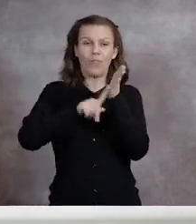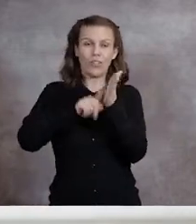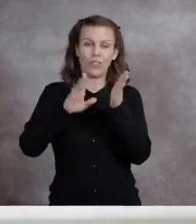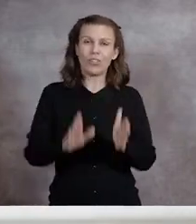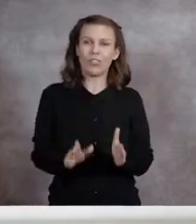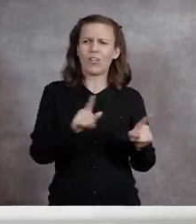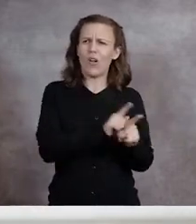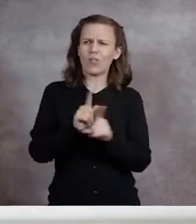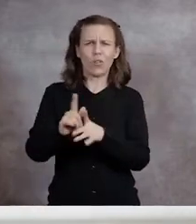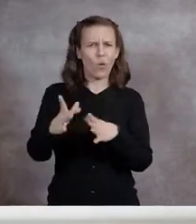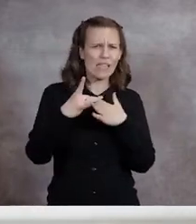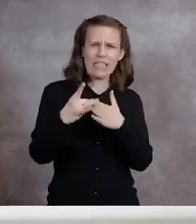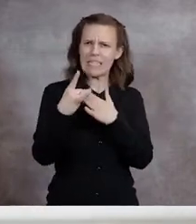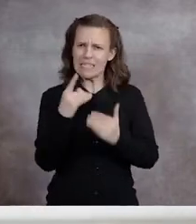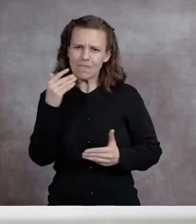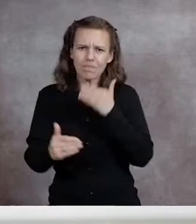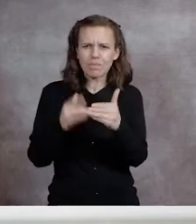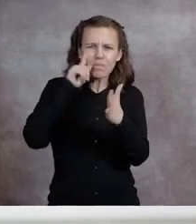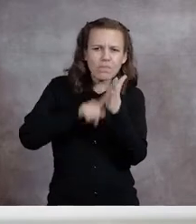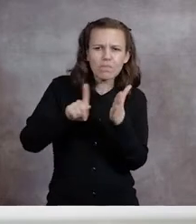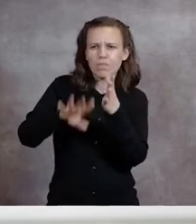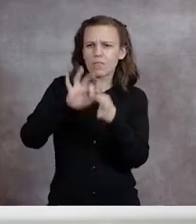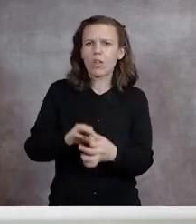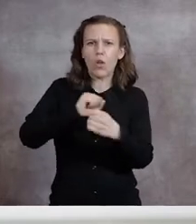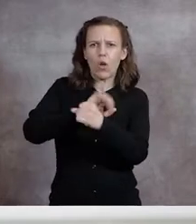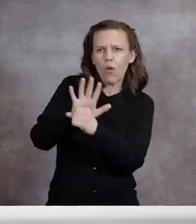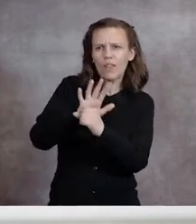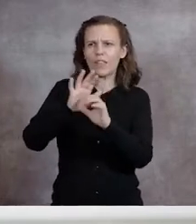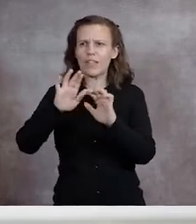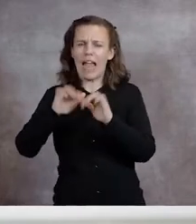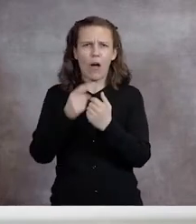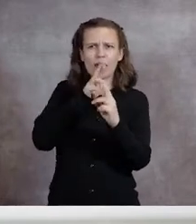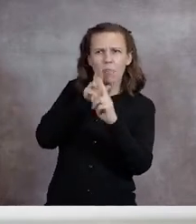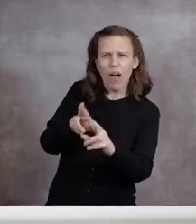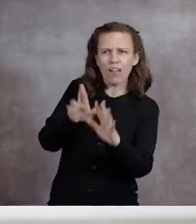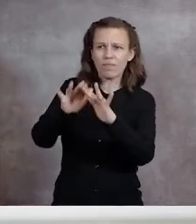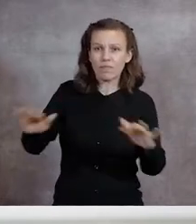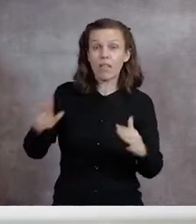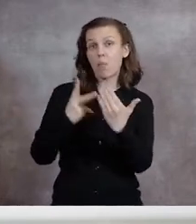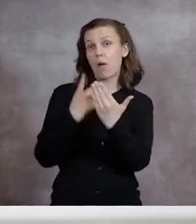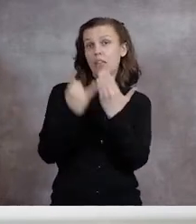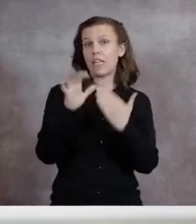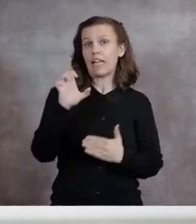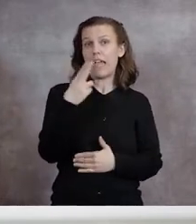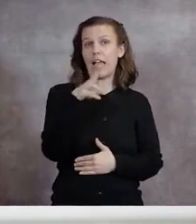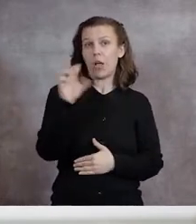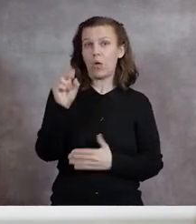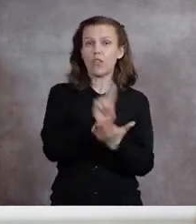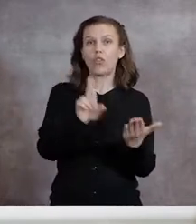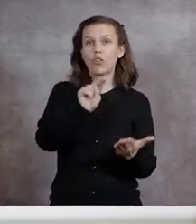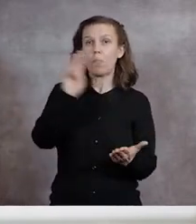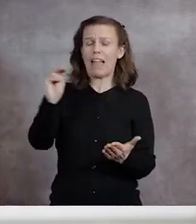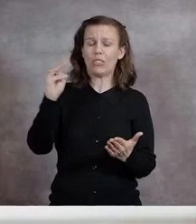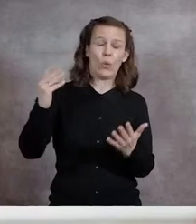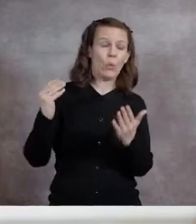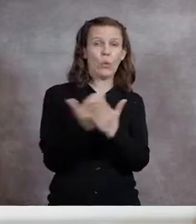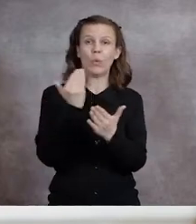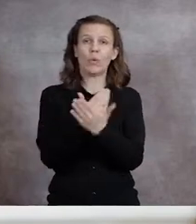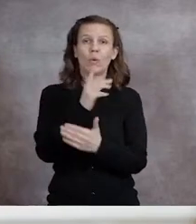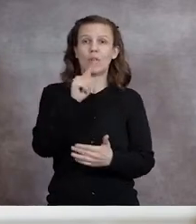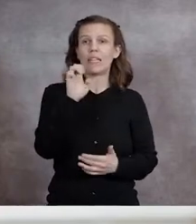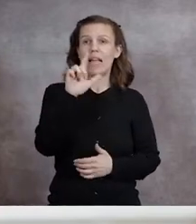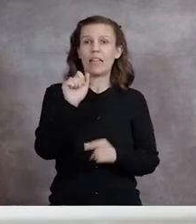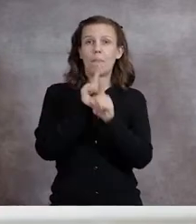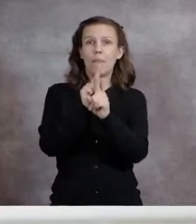researchers are also on the leading edge of COVID research and response. Project ECHO, the University of New Mexico's groundbreaking